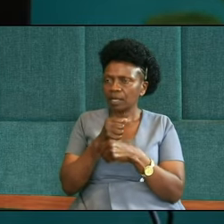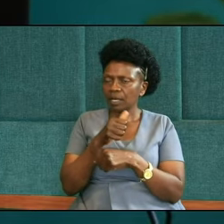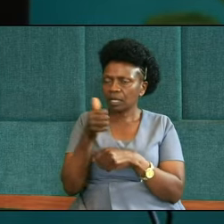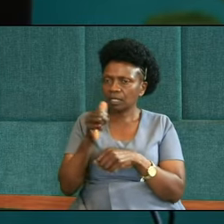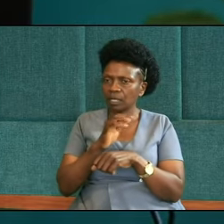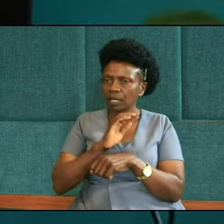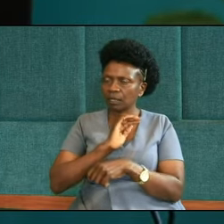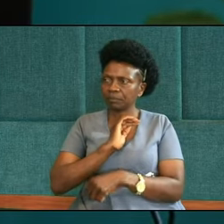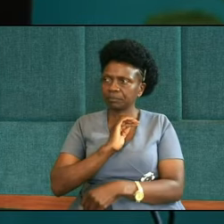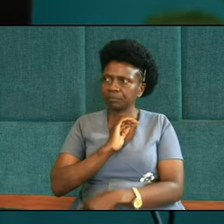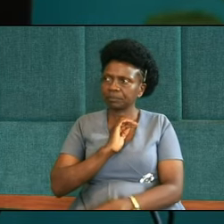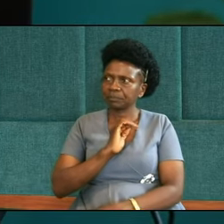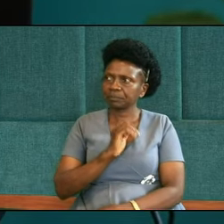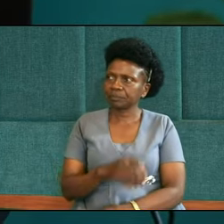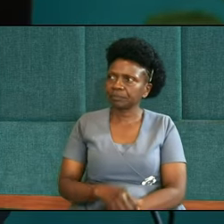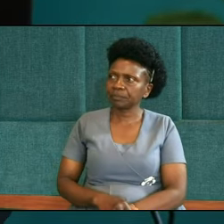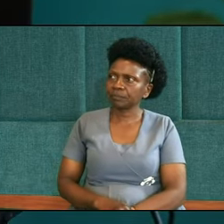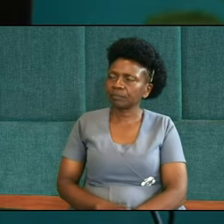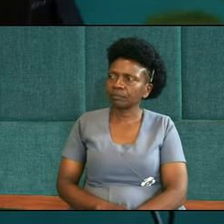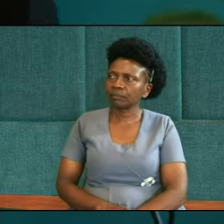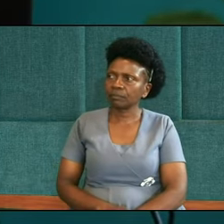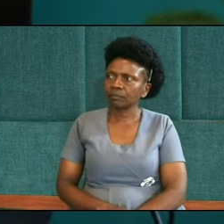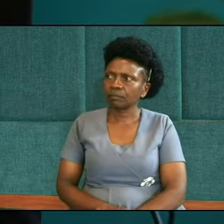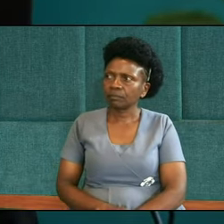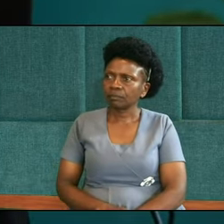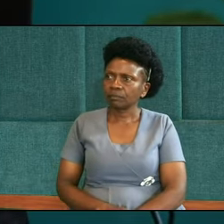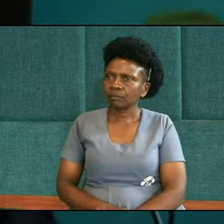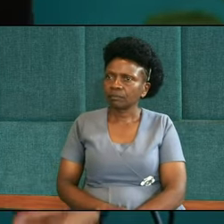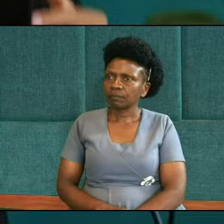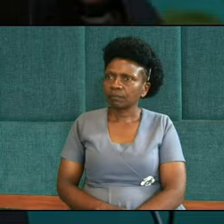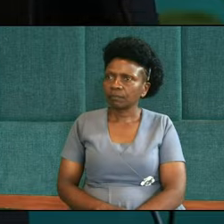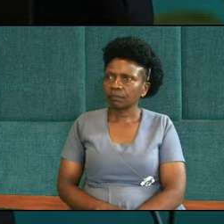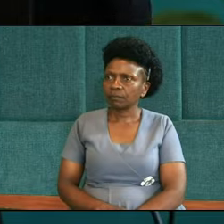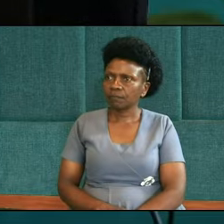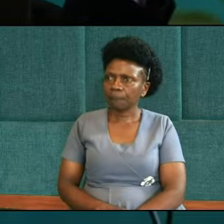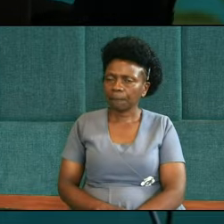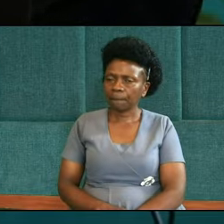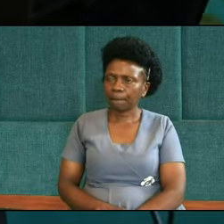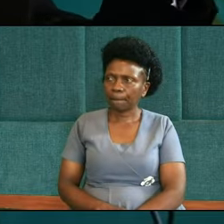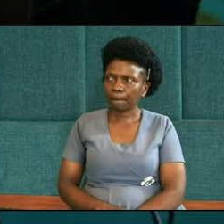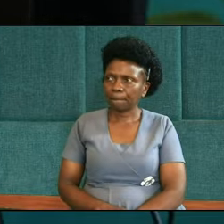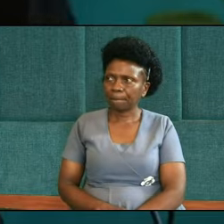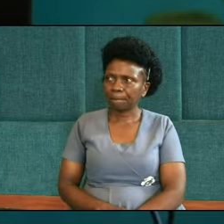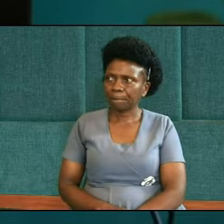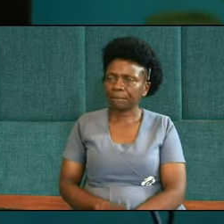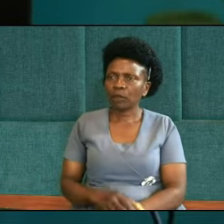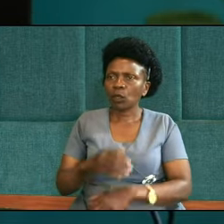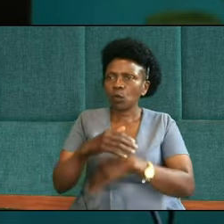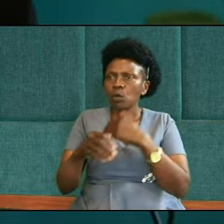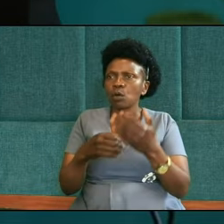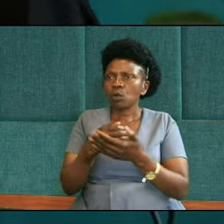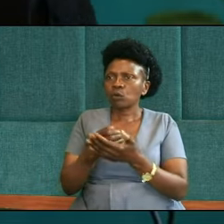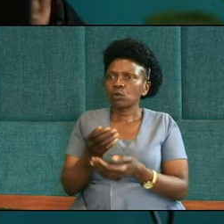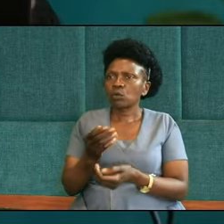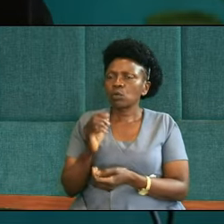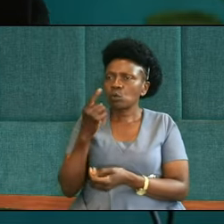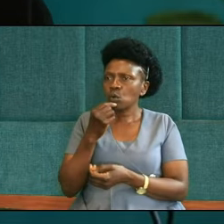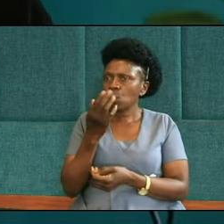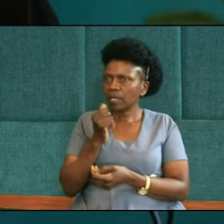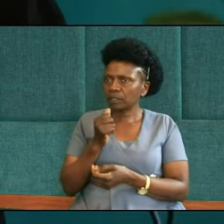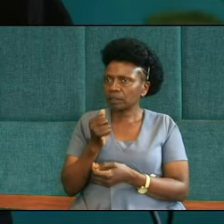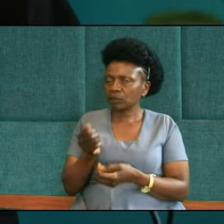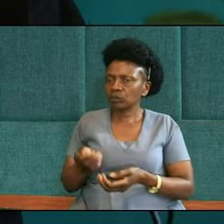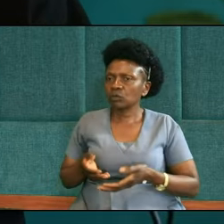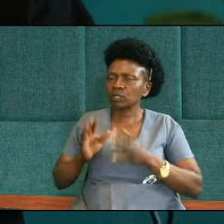may be one or two who still want to make the decision, who haven't had the opportunity, or who have struggled to give their lives to Jesus, this